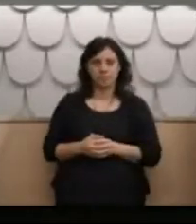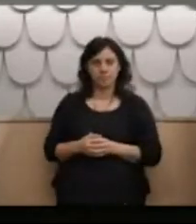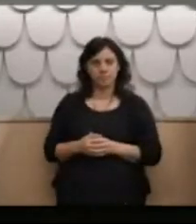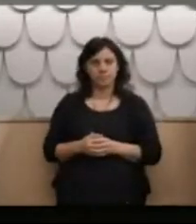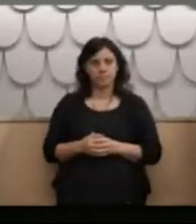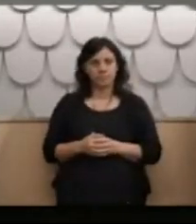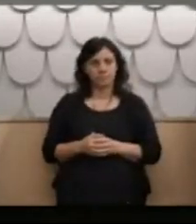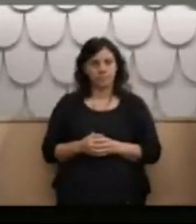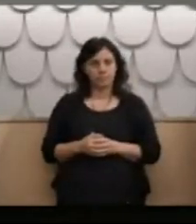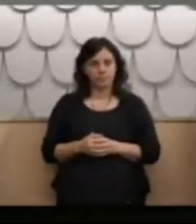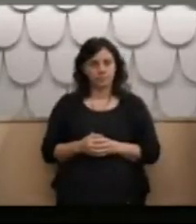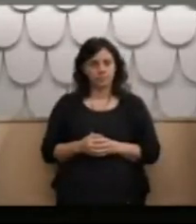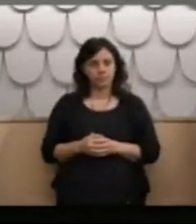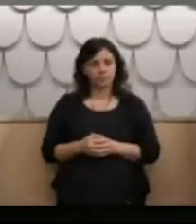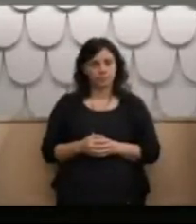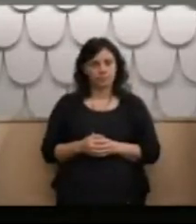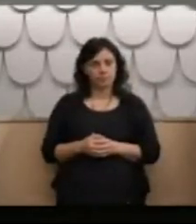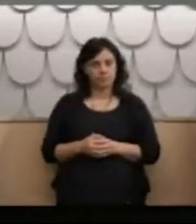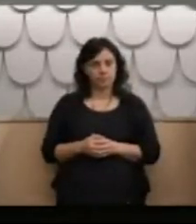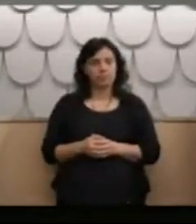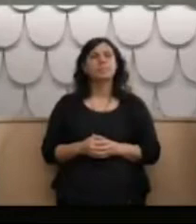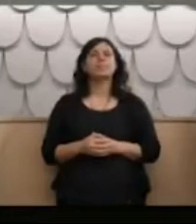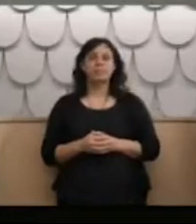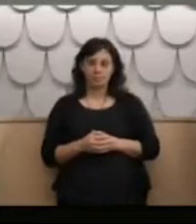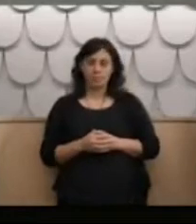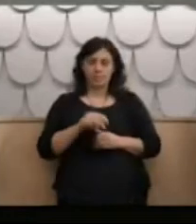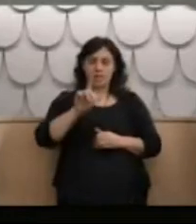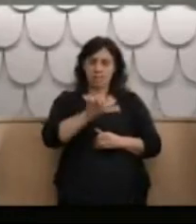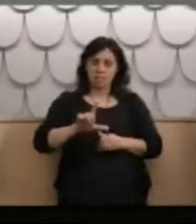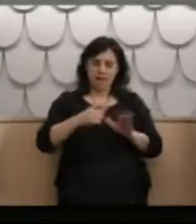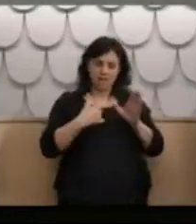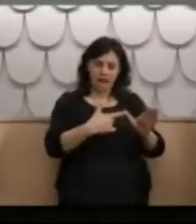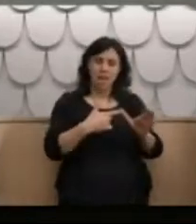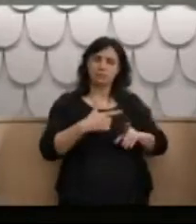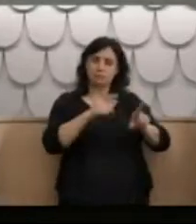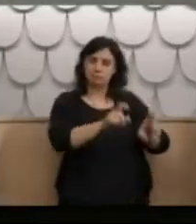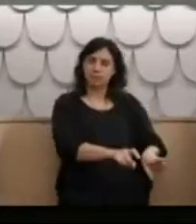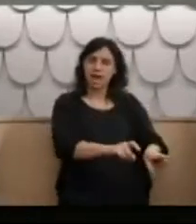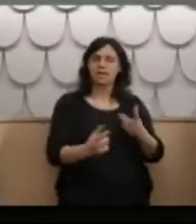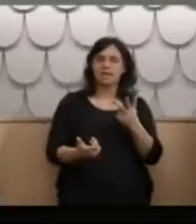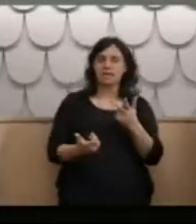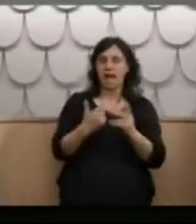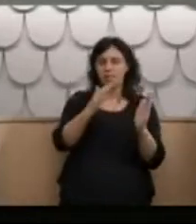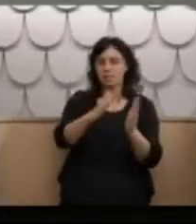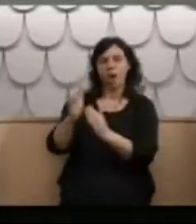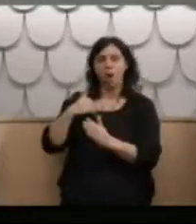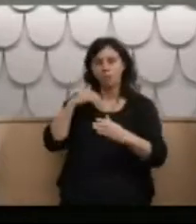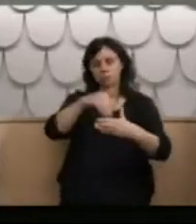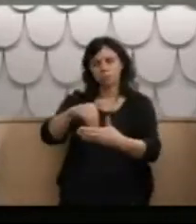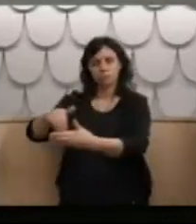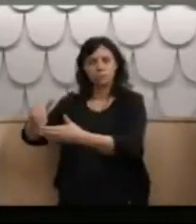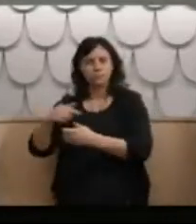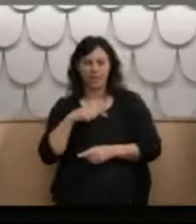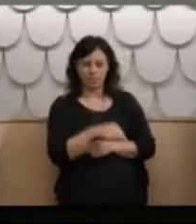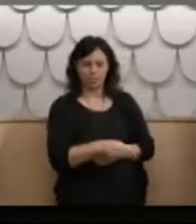I was in other homes besides Lake Ellis, but Lake Ellis was way worse. Being in care